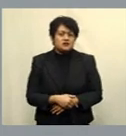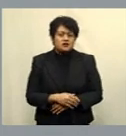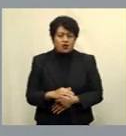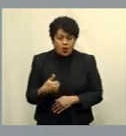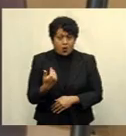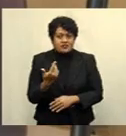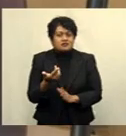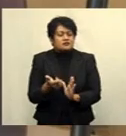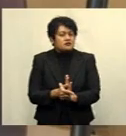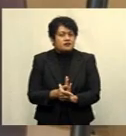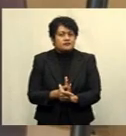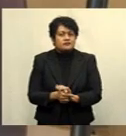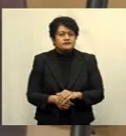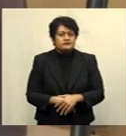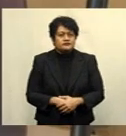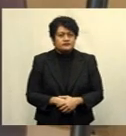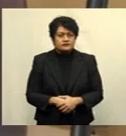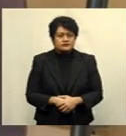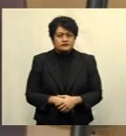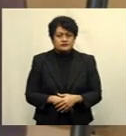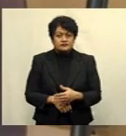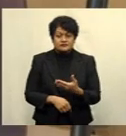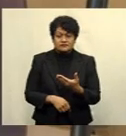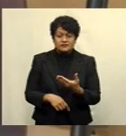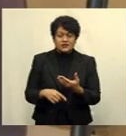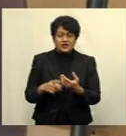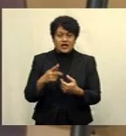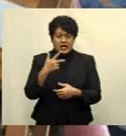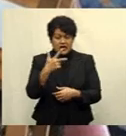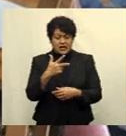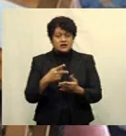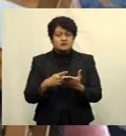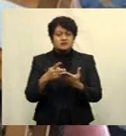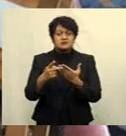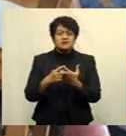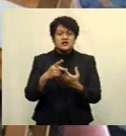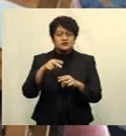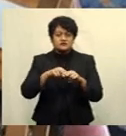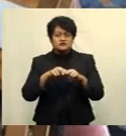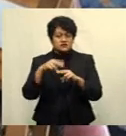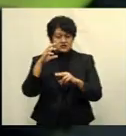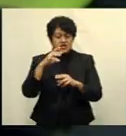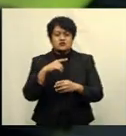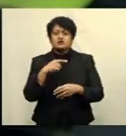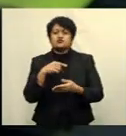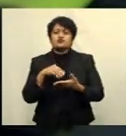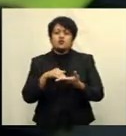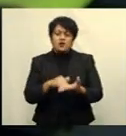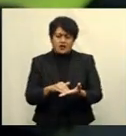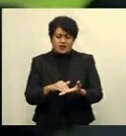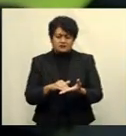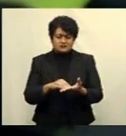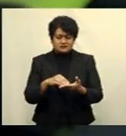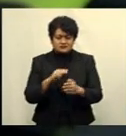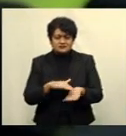time. The eight-page lift-out is to assist parents and students who are unable to access this learning resources through online